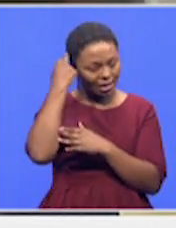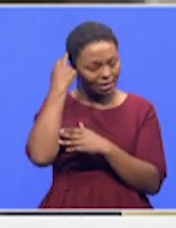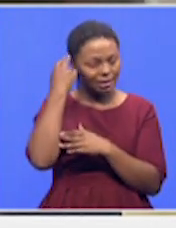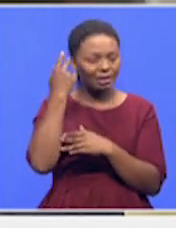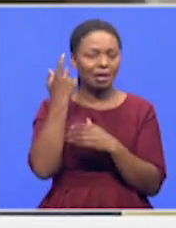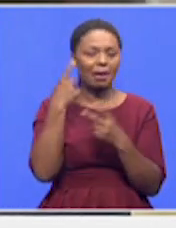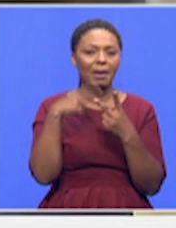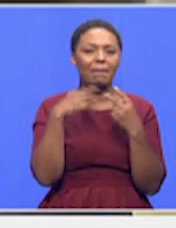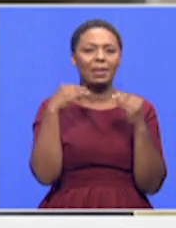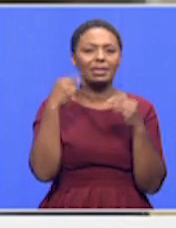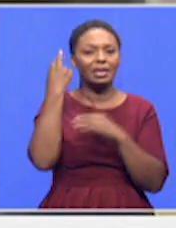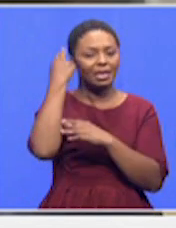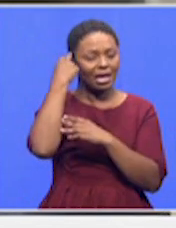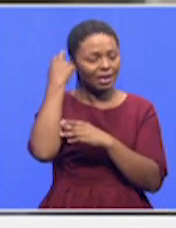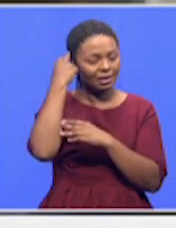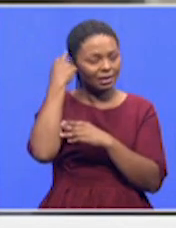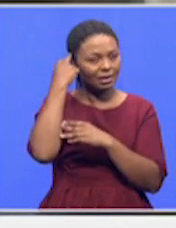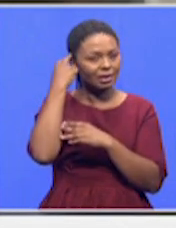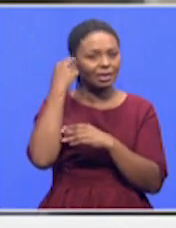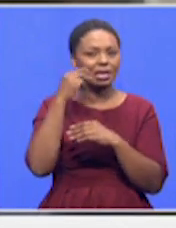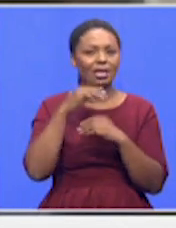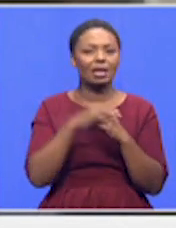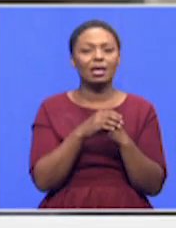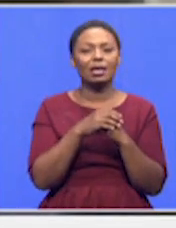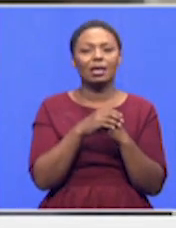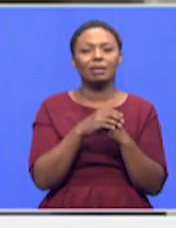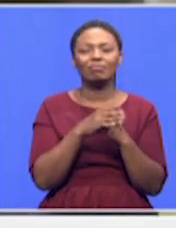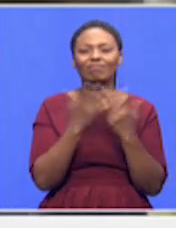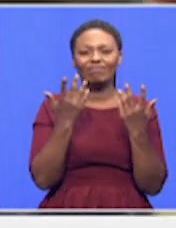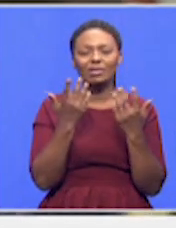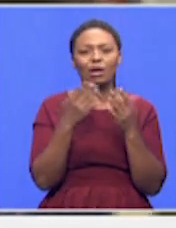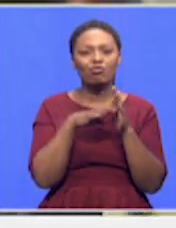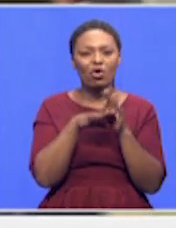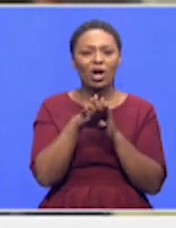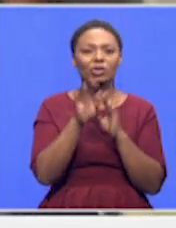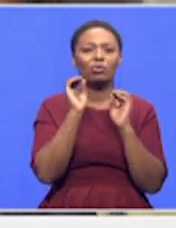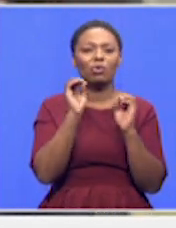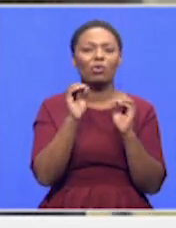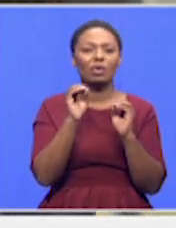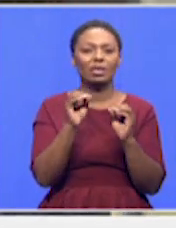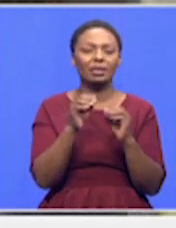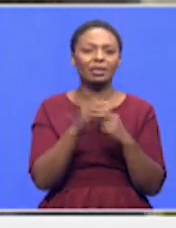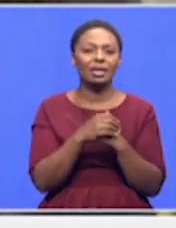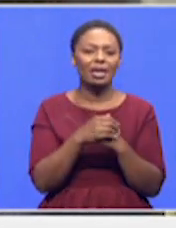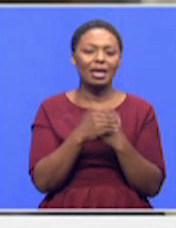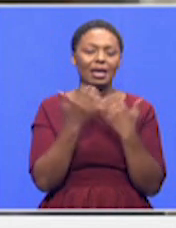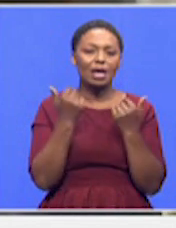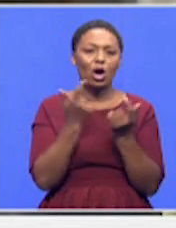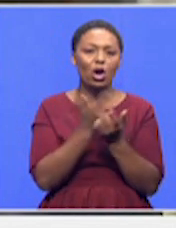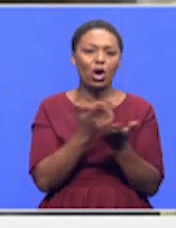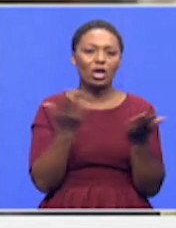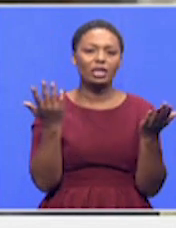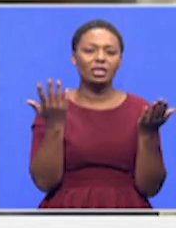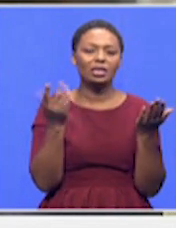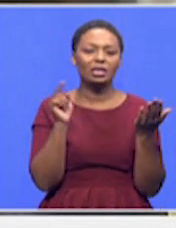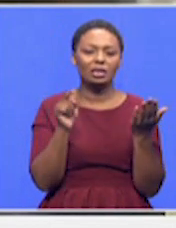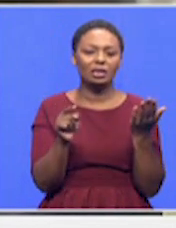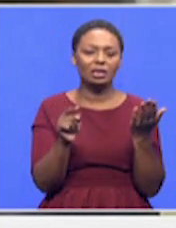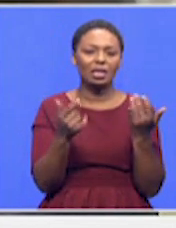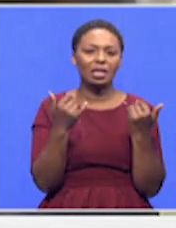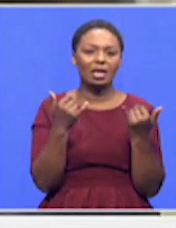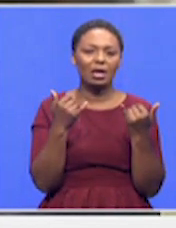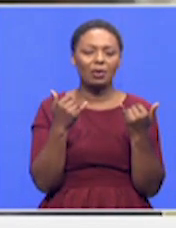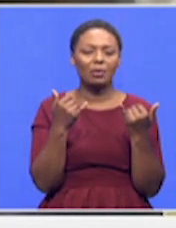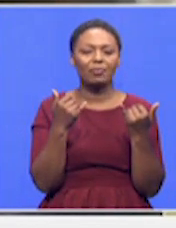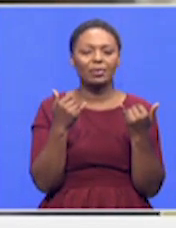portals, and even cleaners. So there's a bit of progress. This morning, we just launched our new EMS vehicles.